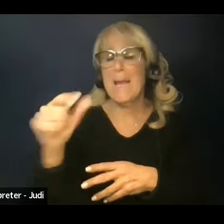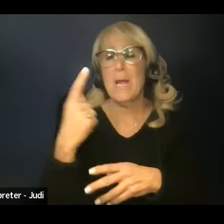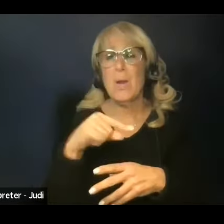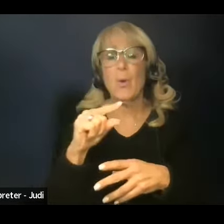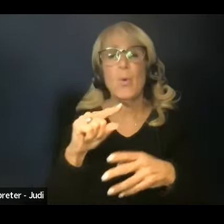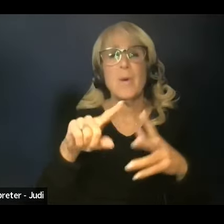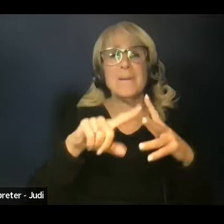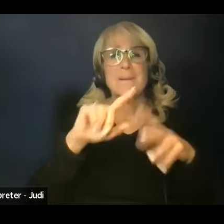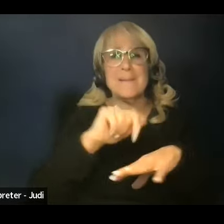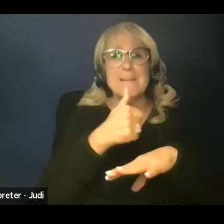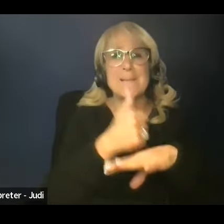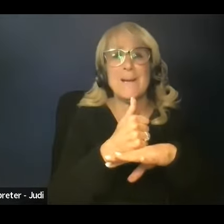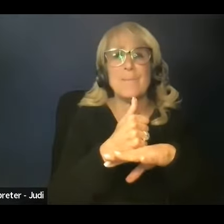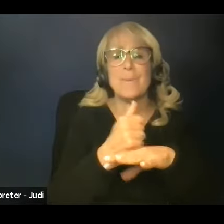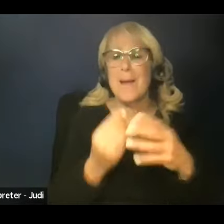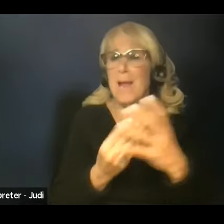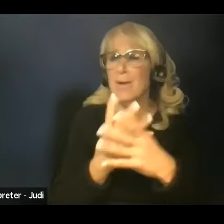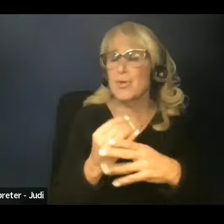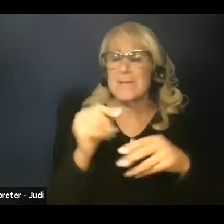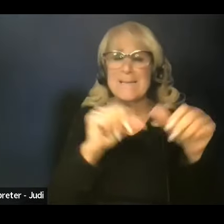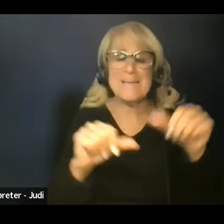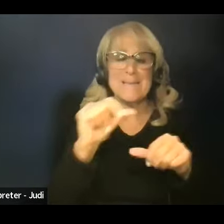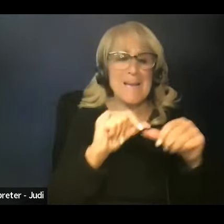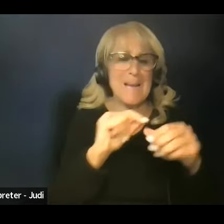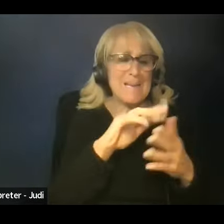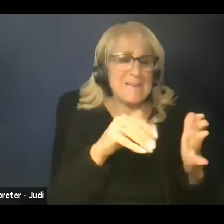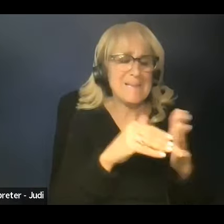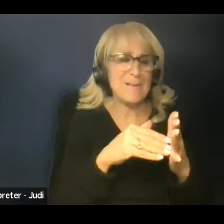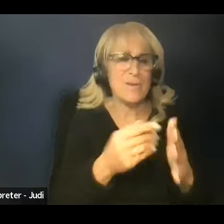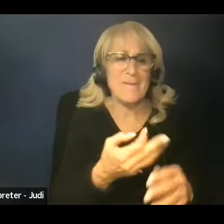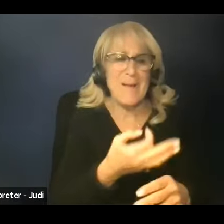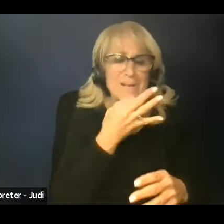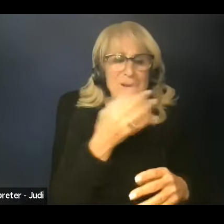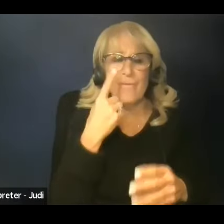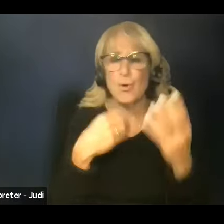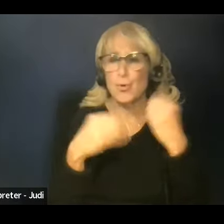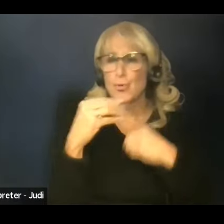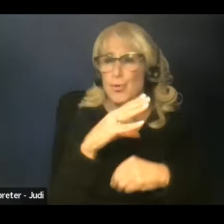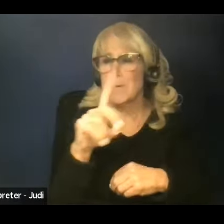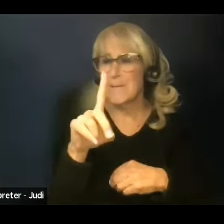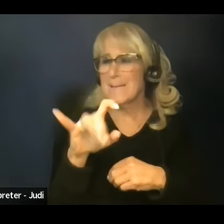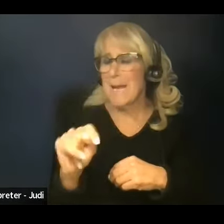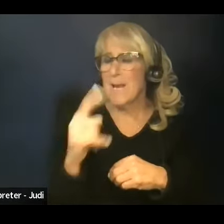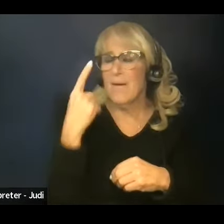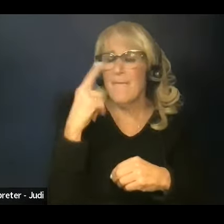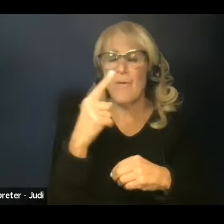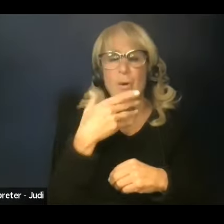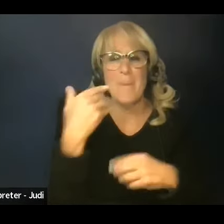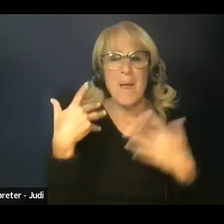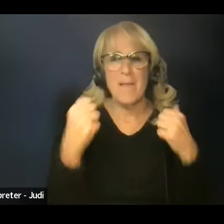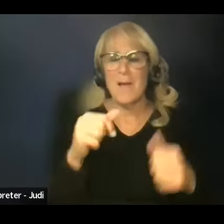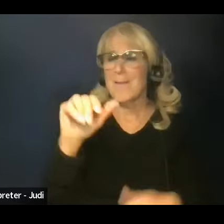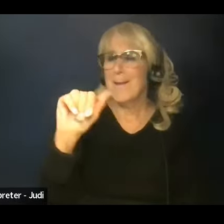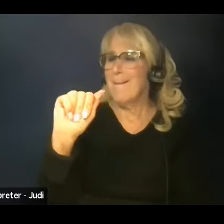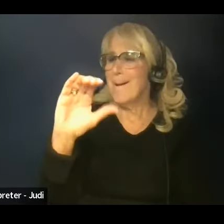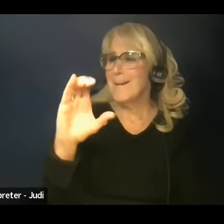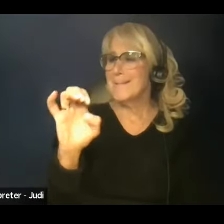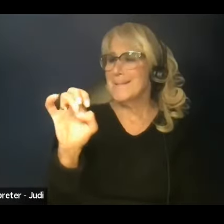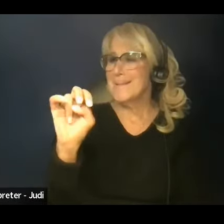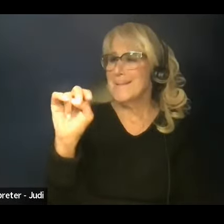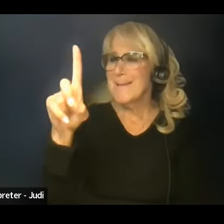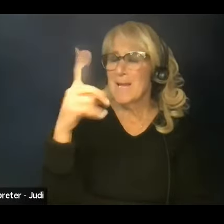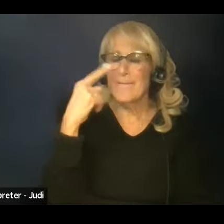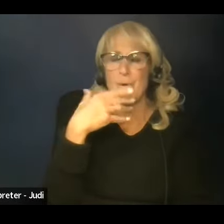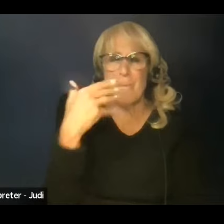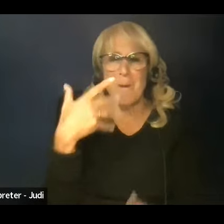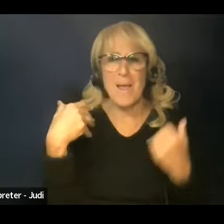Agricultural Science Center of Excellence in Nutrition and Diet for Better Health, Ascend for Better Health, spurred on by